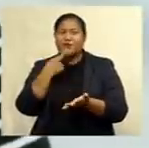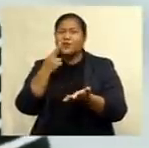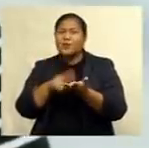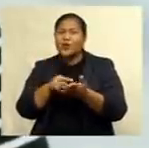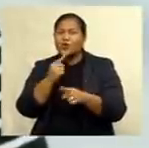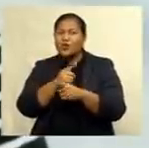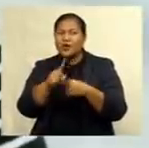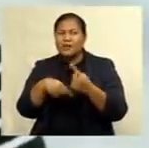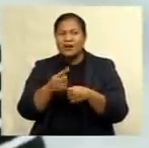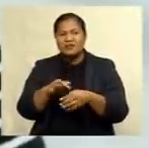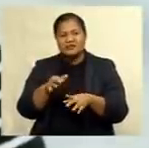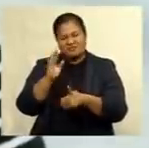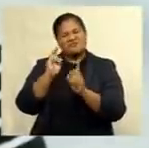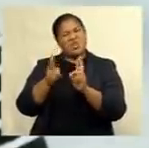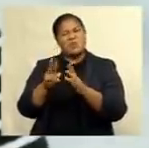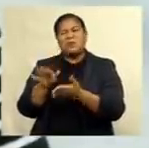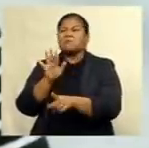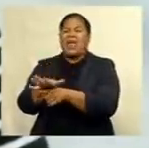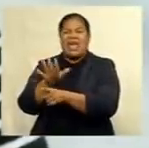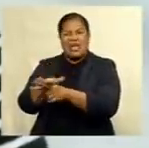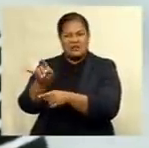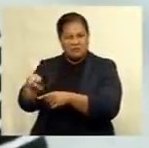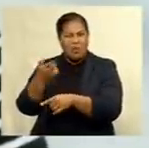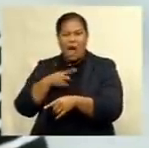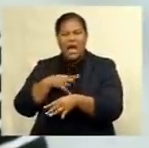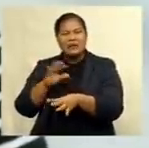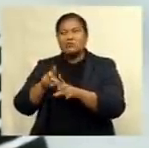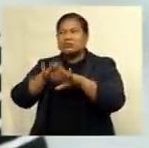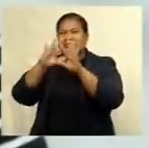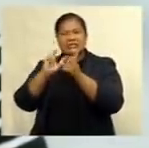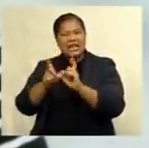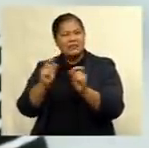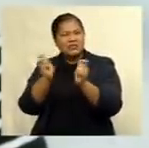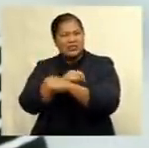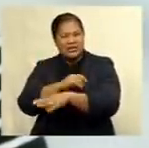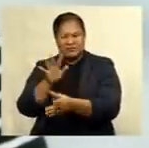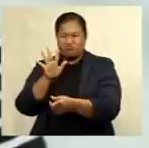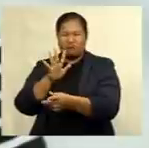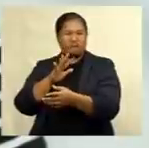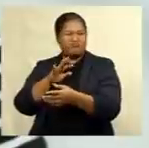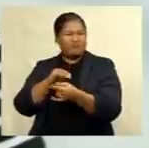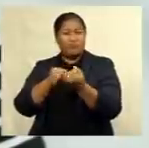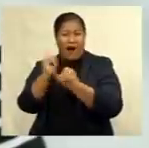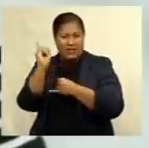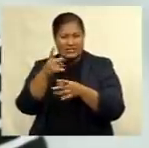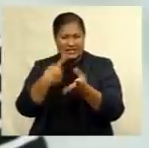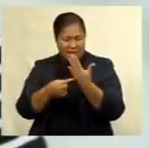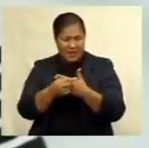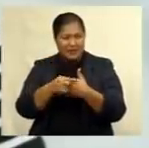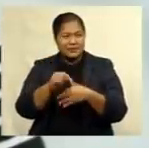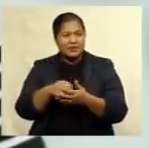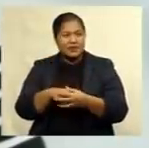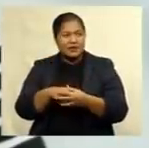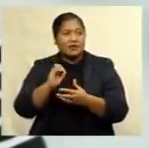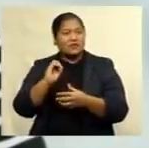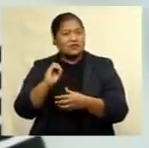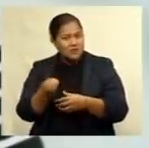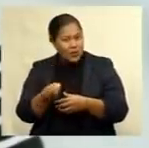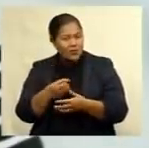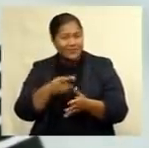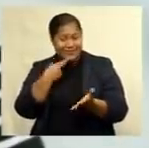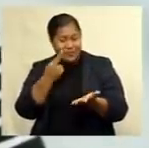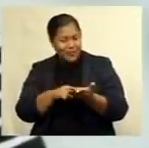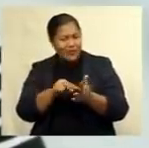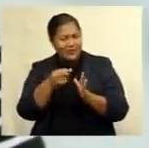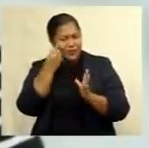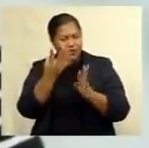humans are to be blamed for the worsening of climate change and it clearly states that in the report as a Fijian young